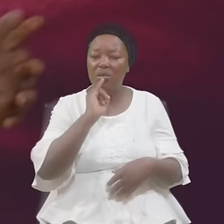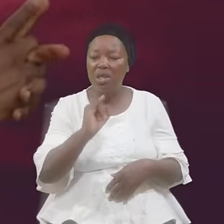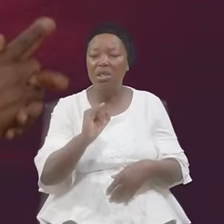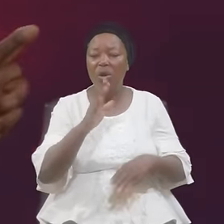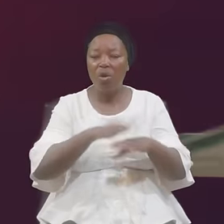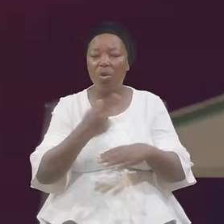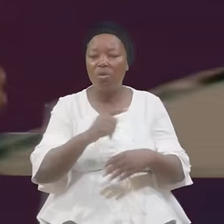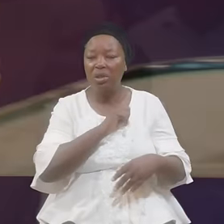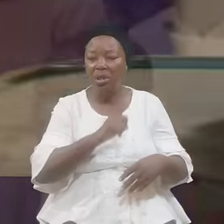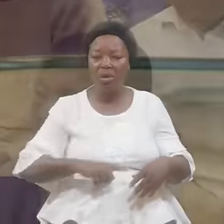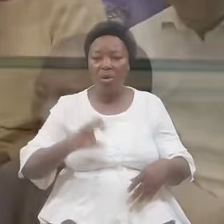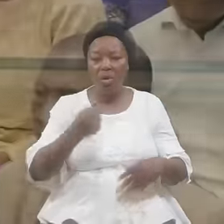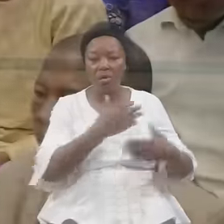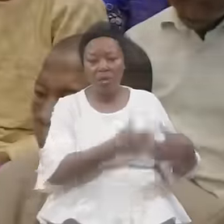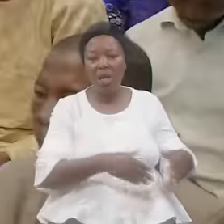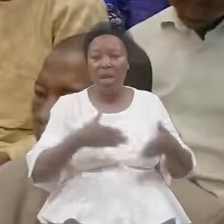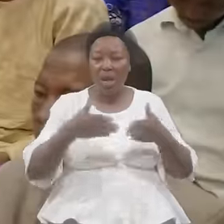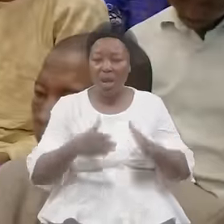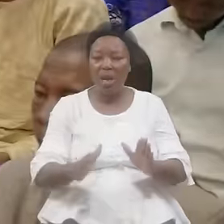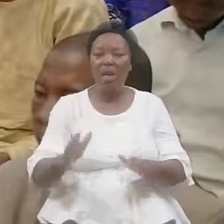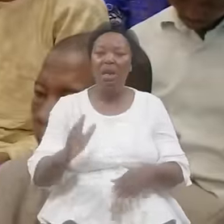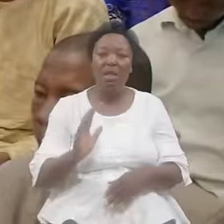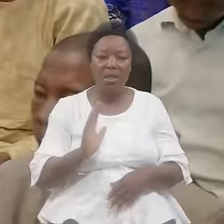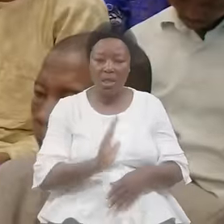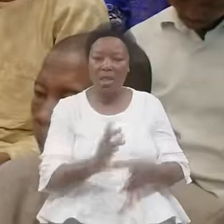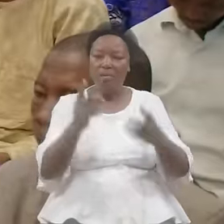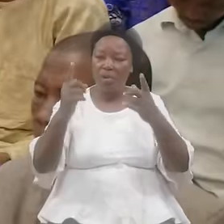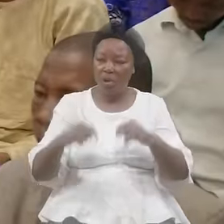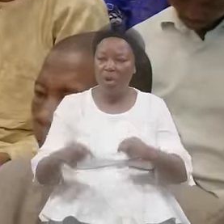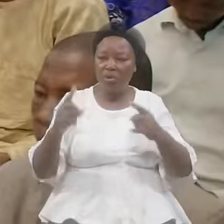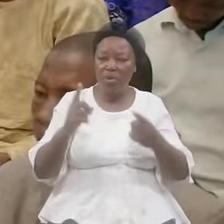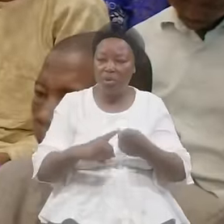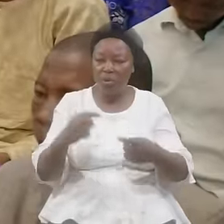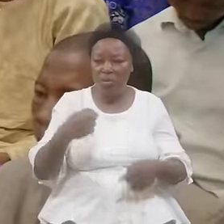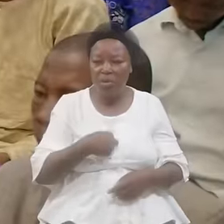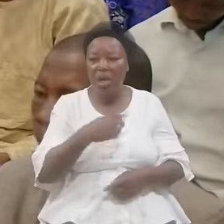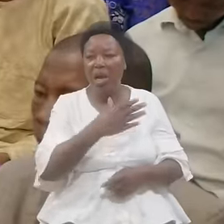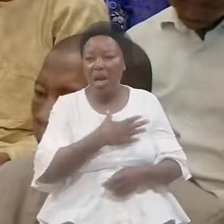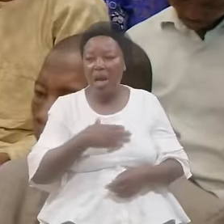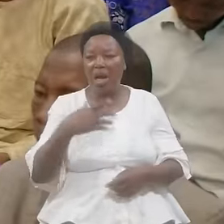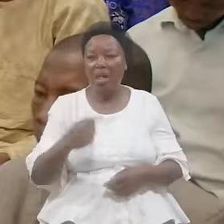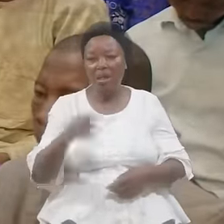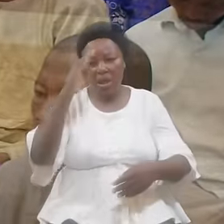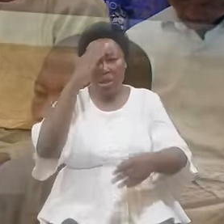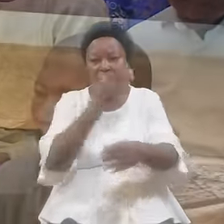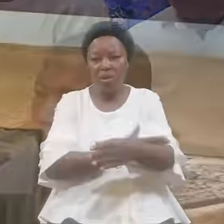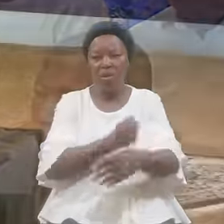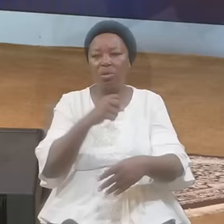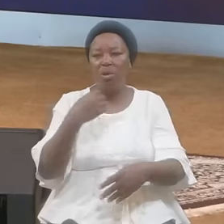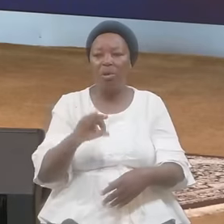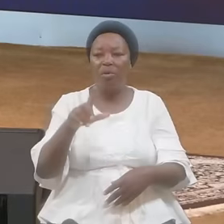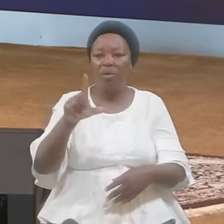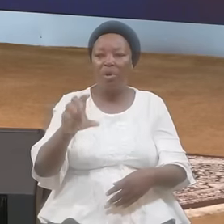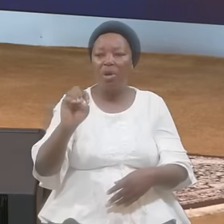Lord's Side Let Him Come Unto Me And The Sons Of Levi